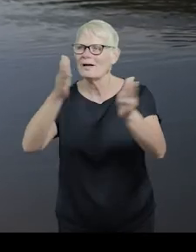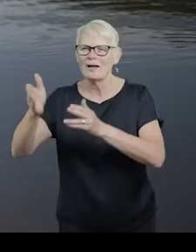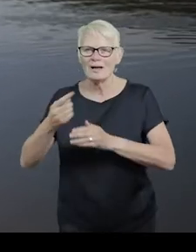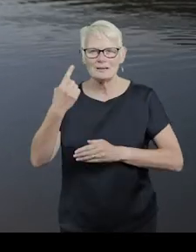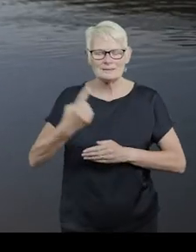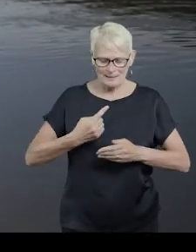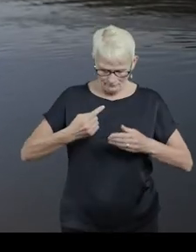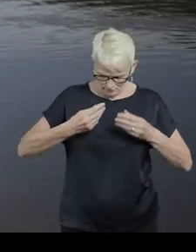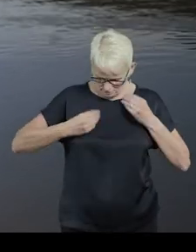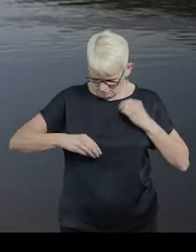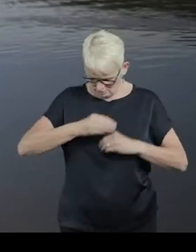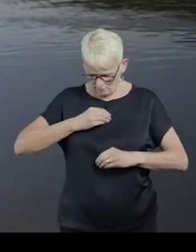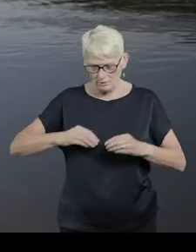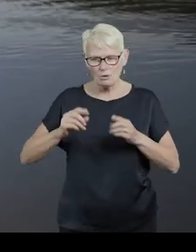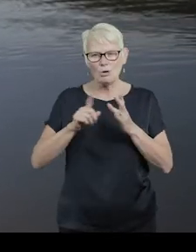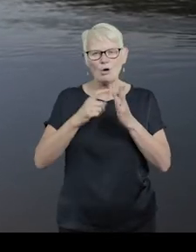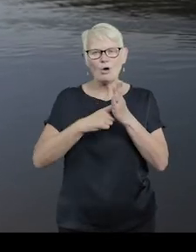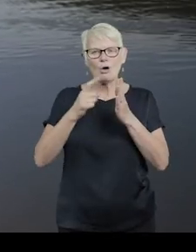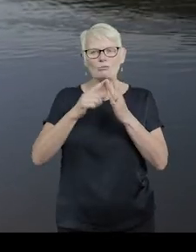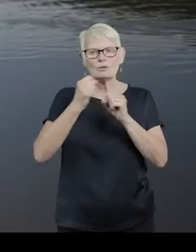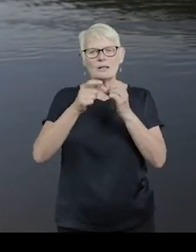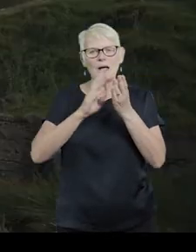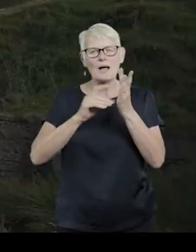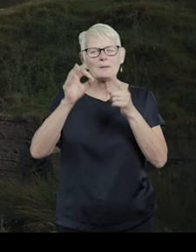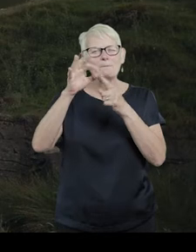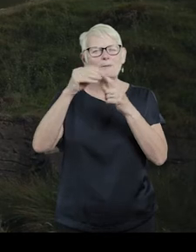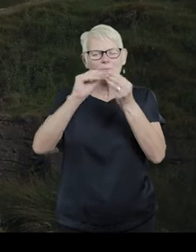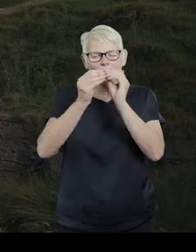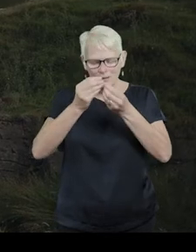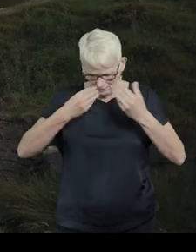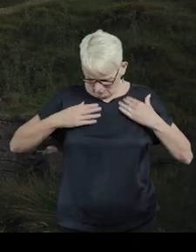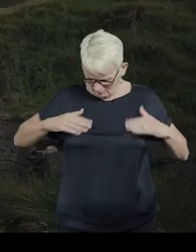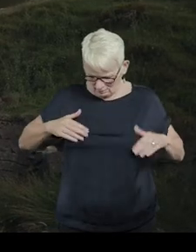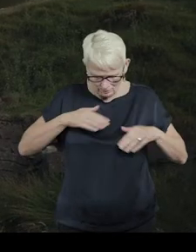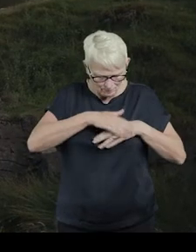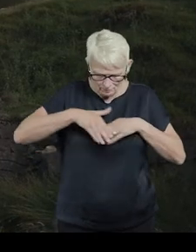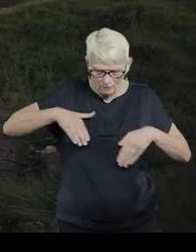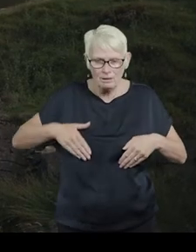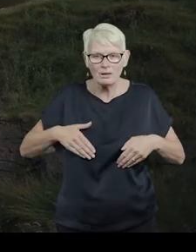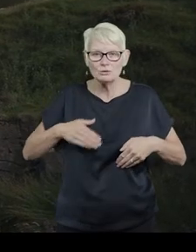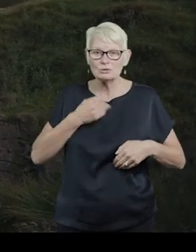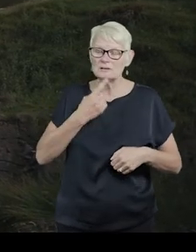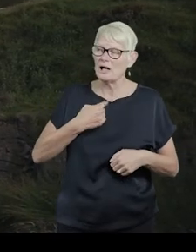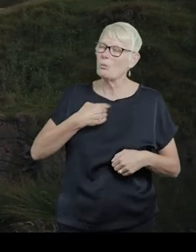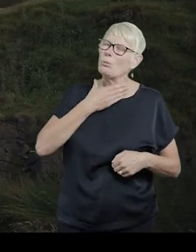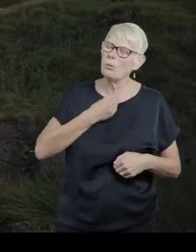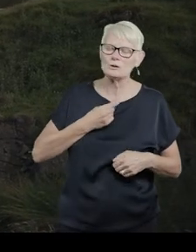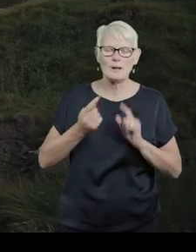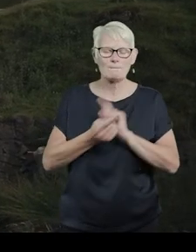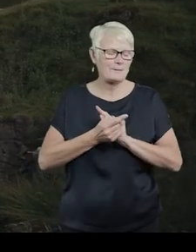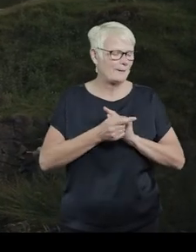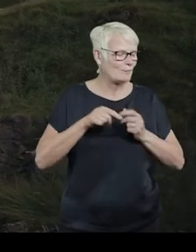building her dress of origami plates, says, I wish I could meet them, the river